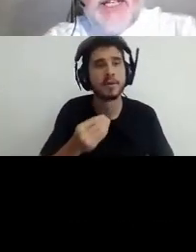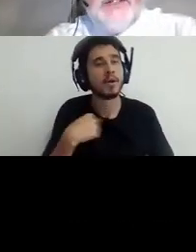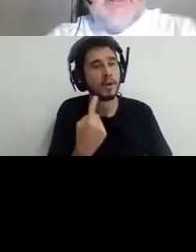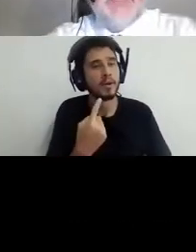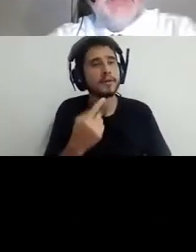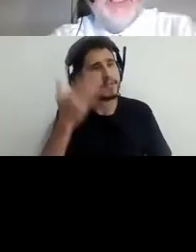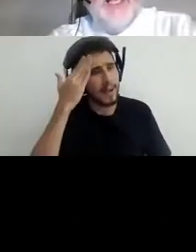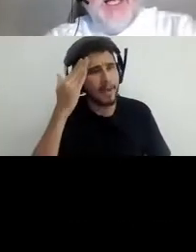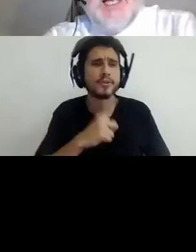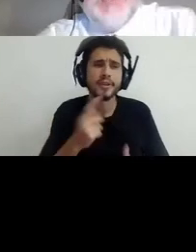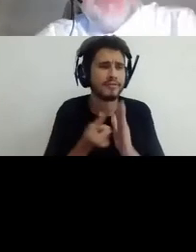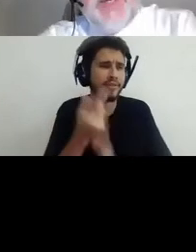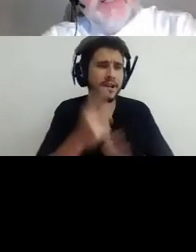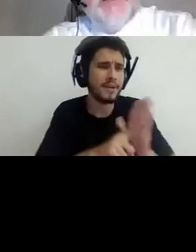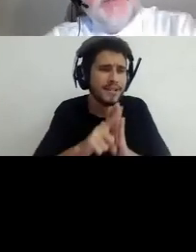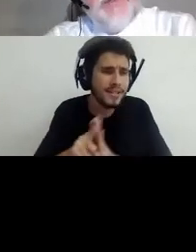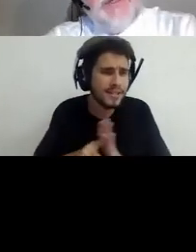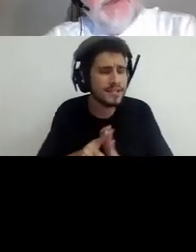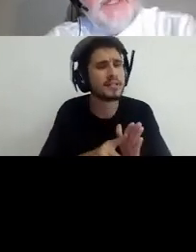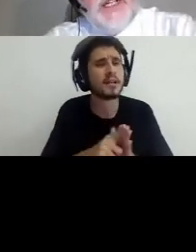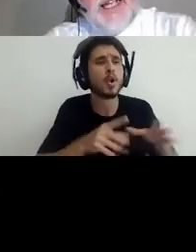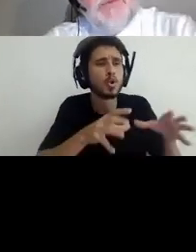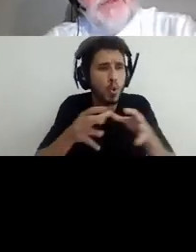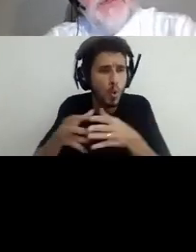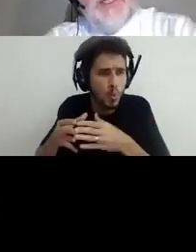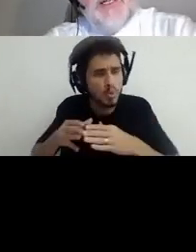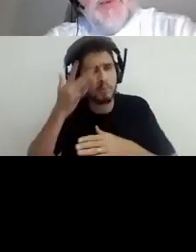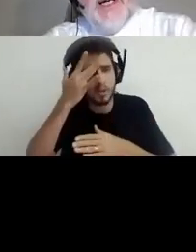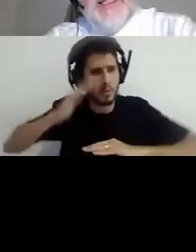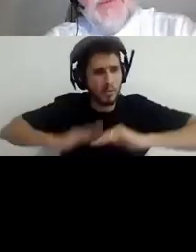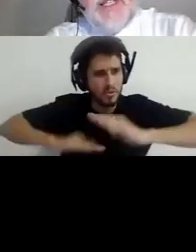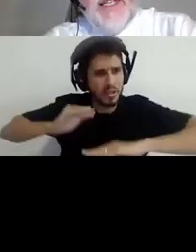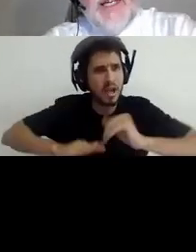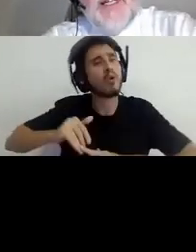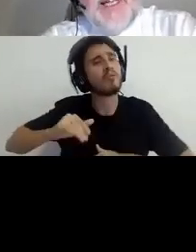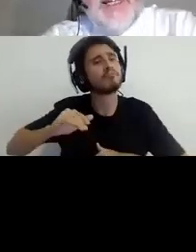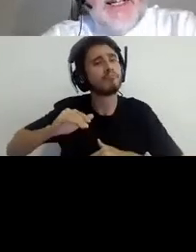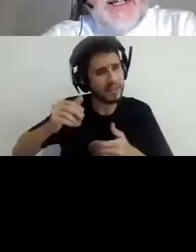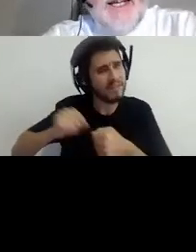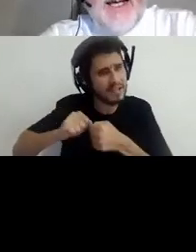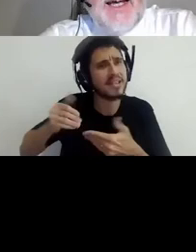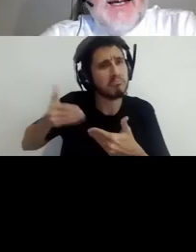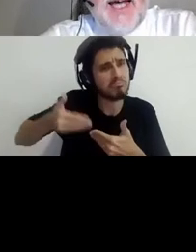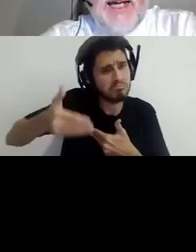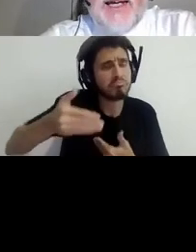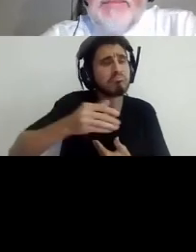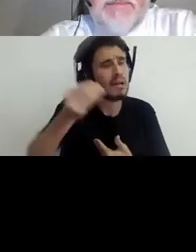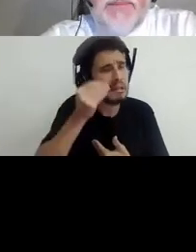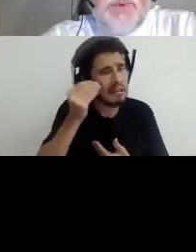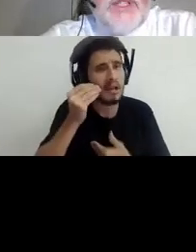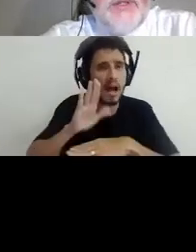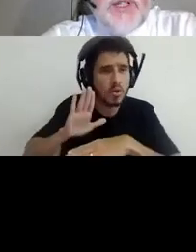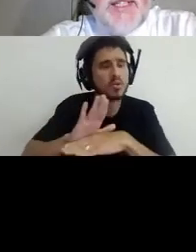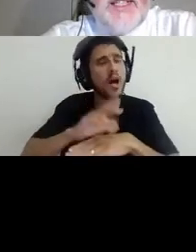loss in countries. There are some countries which are now producing quite interesting data. And I